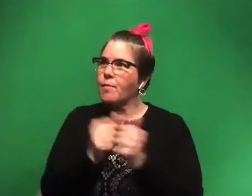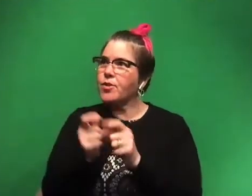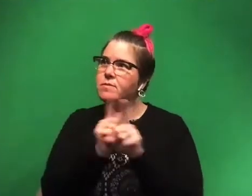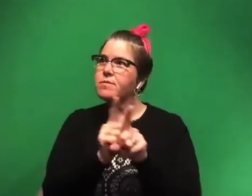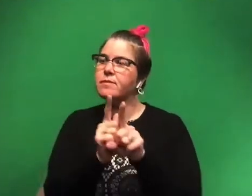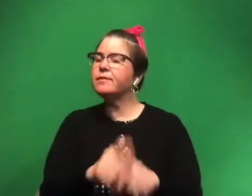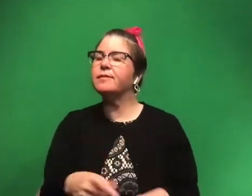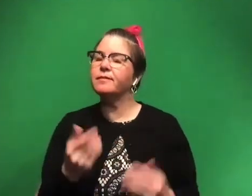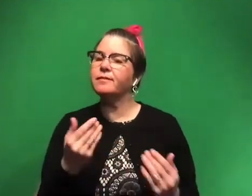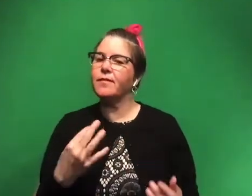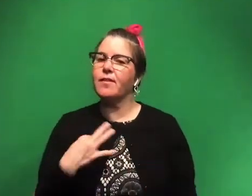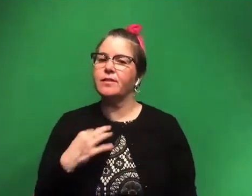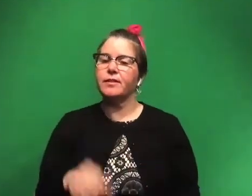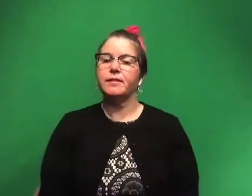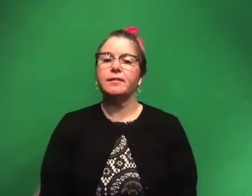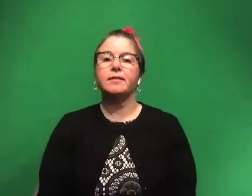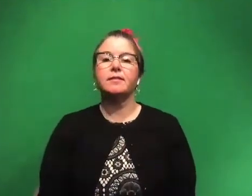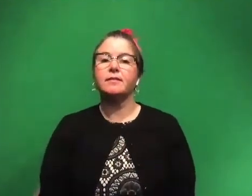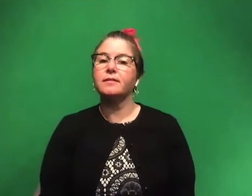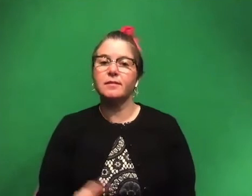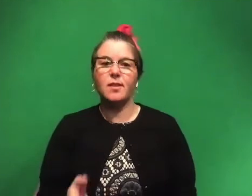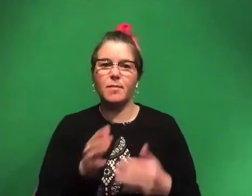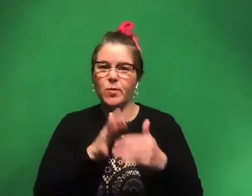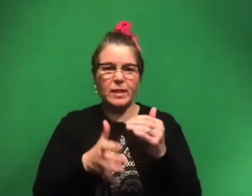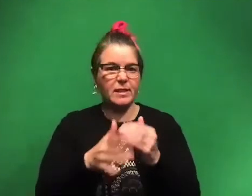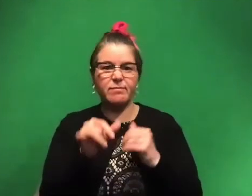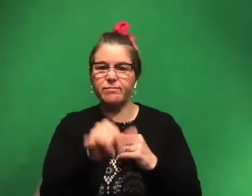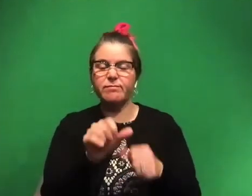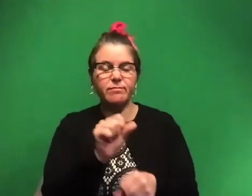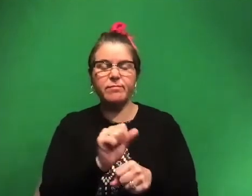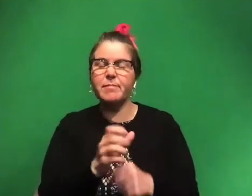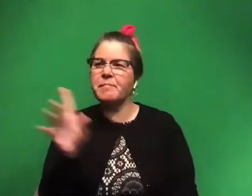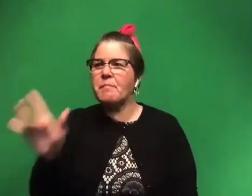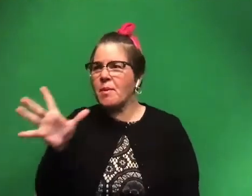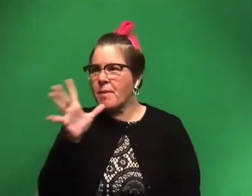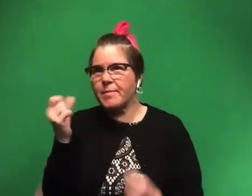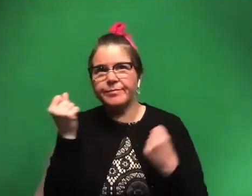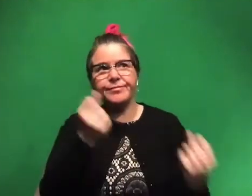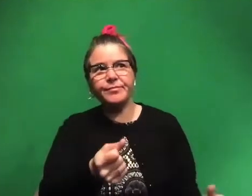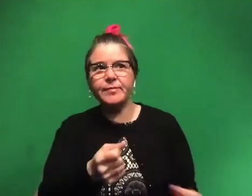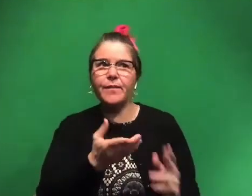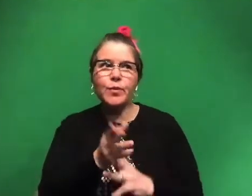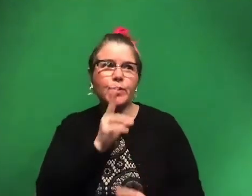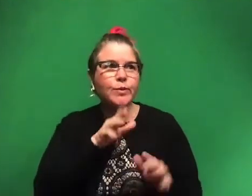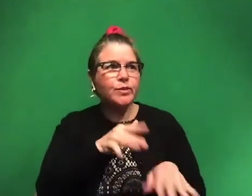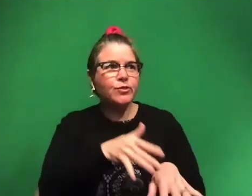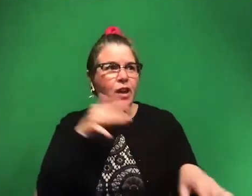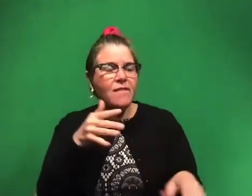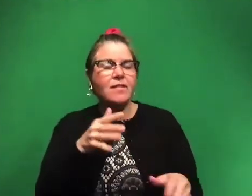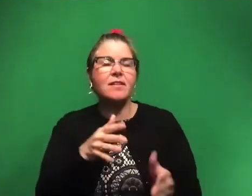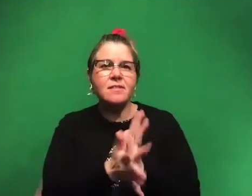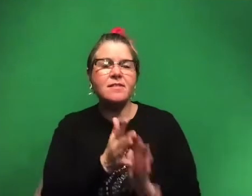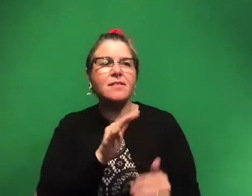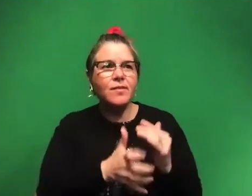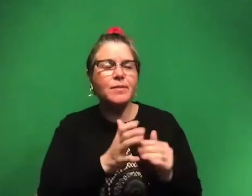come in and volunteer. And so I spent almost every weekend there. And my poor mom had to drive me into through Houston traffic almost every